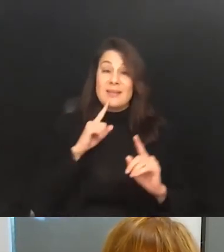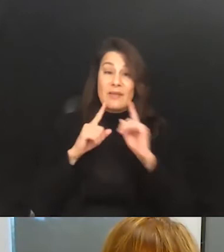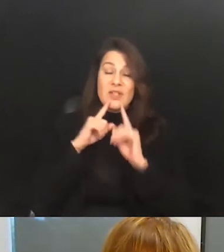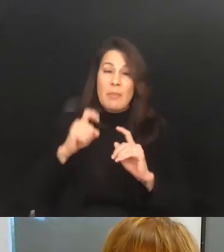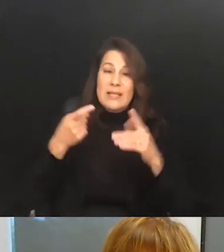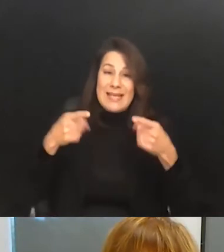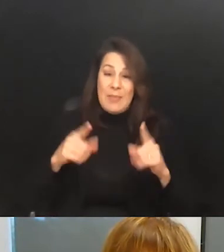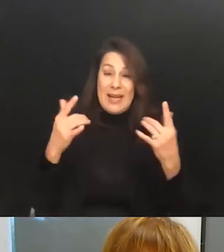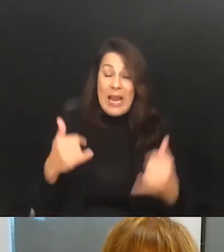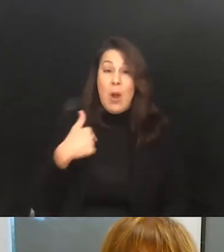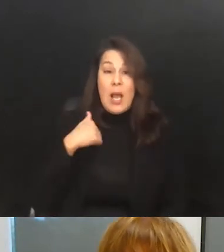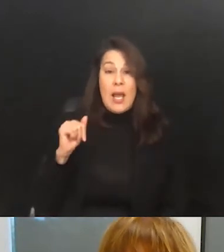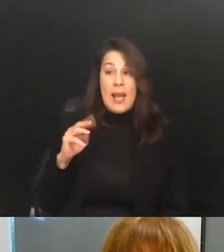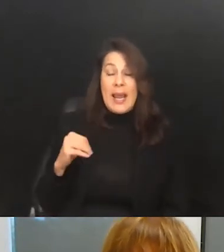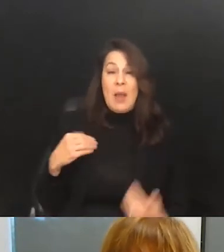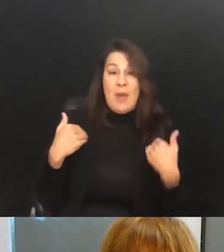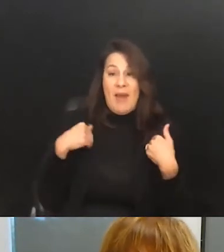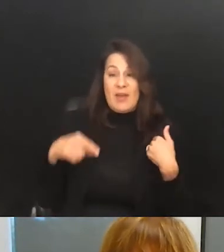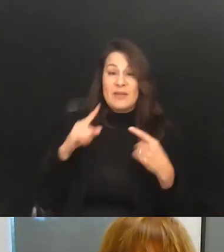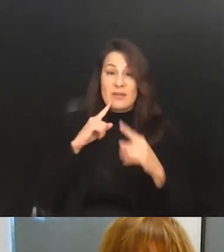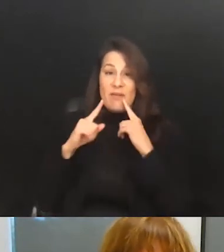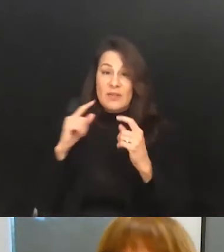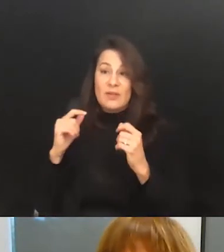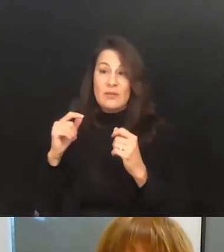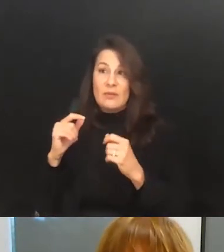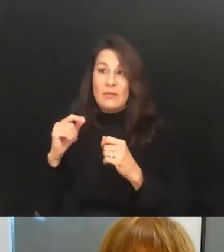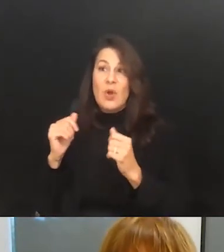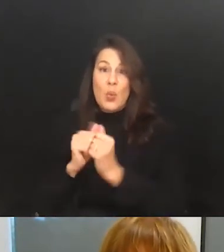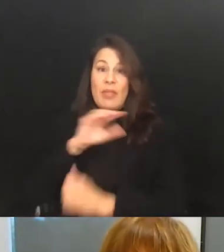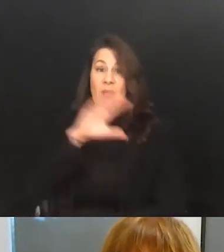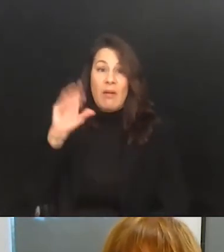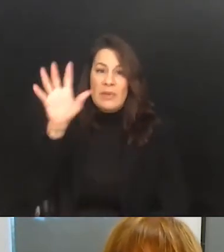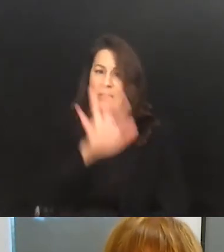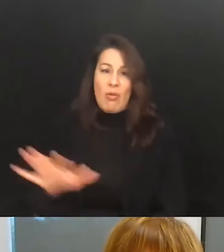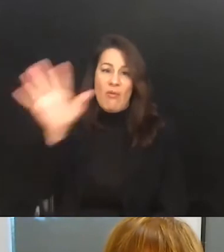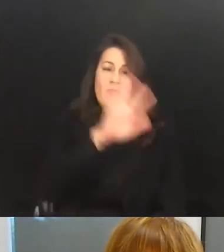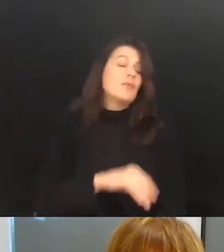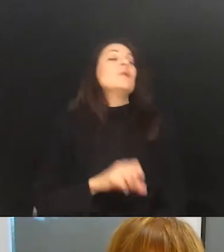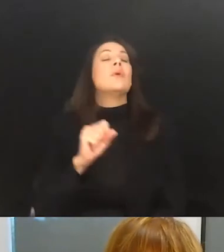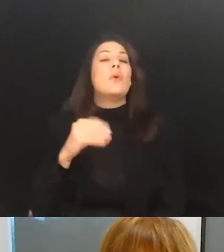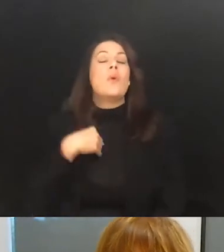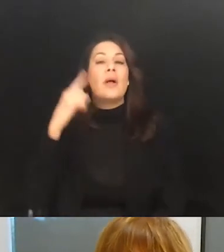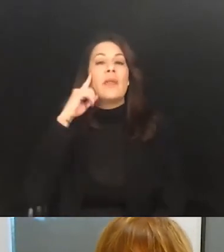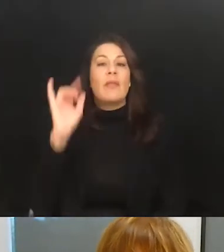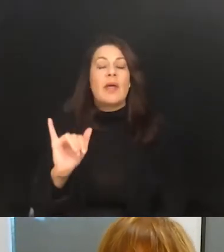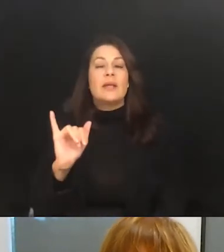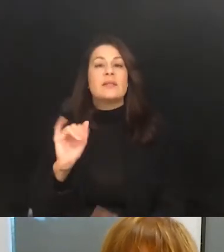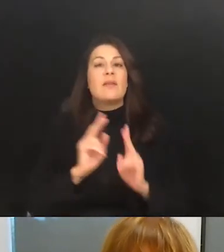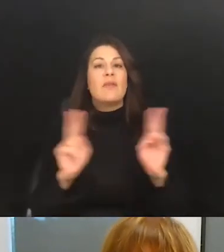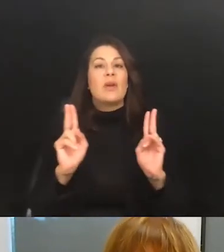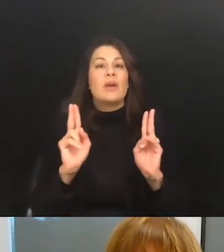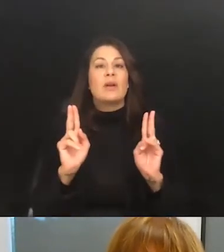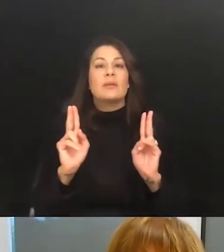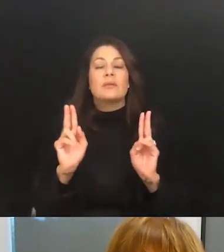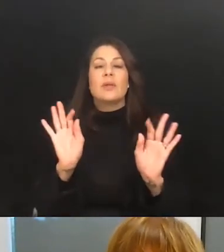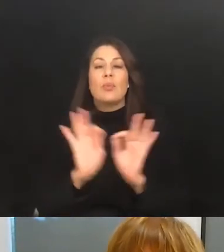am having this conversation literally with companies all over the place. So, I think that is critical. I